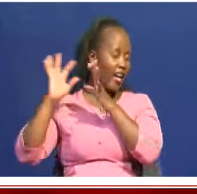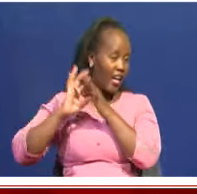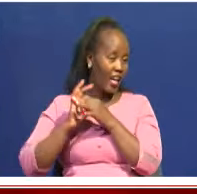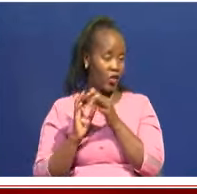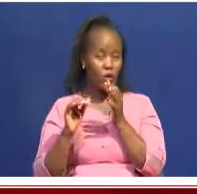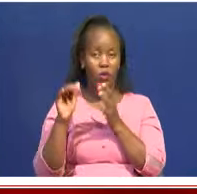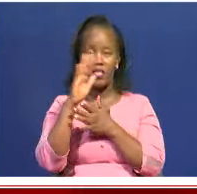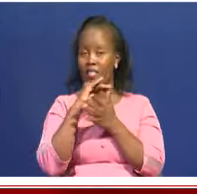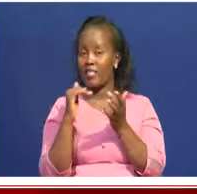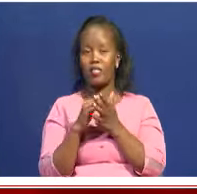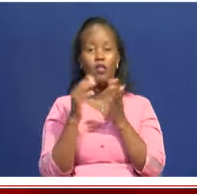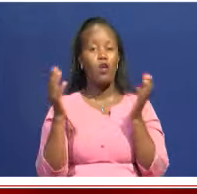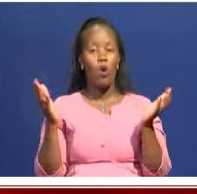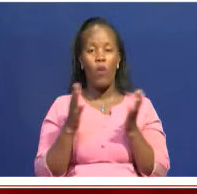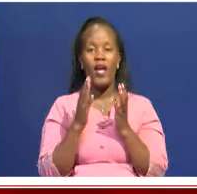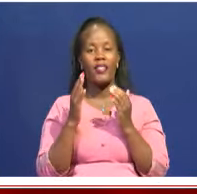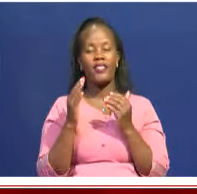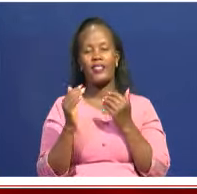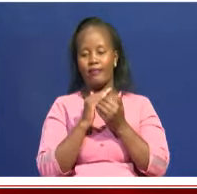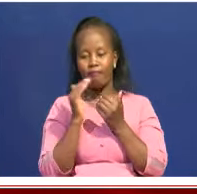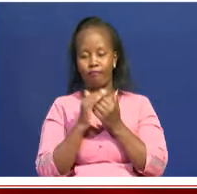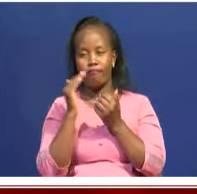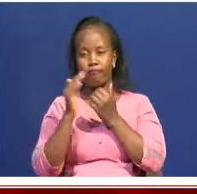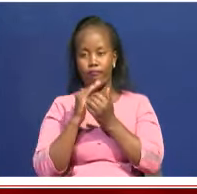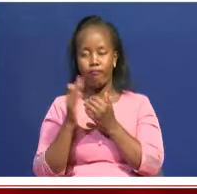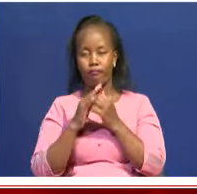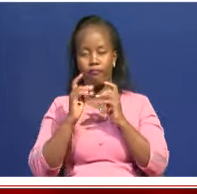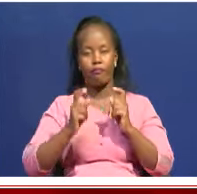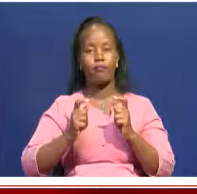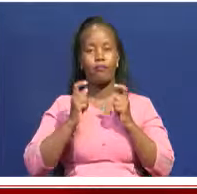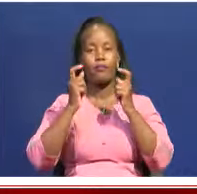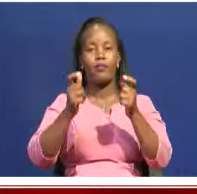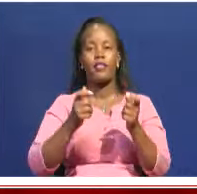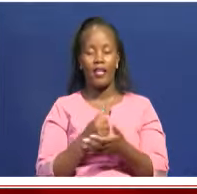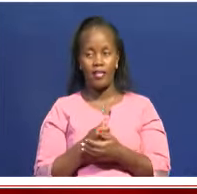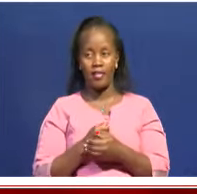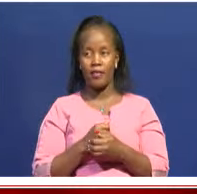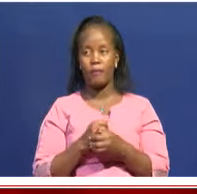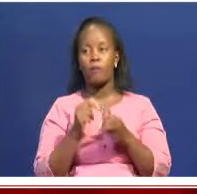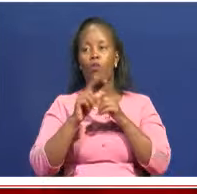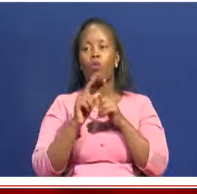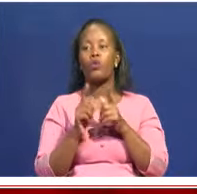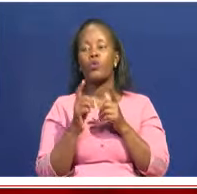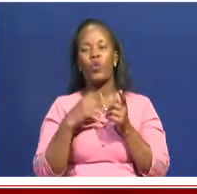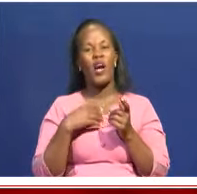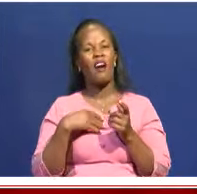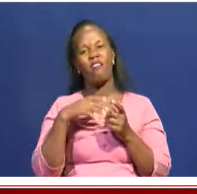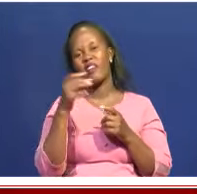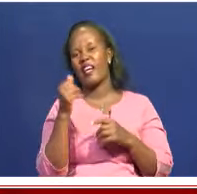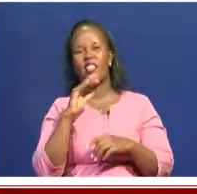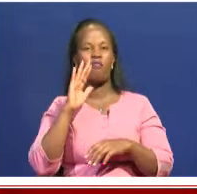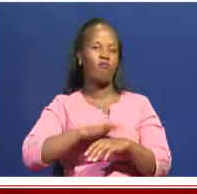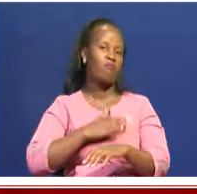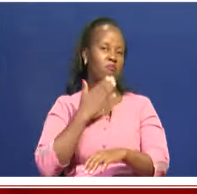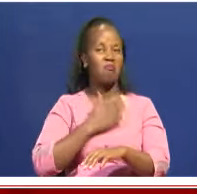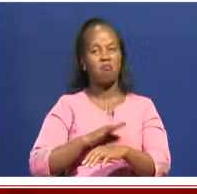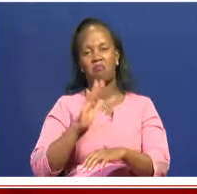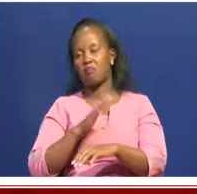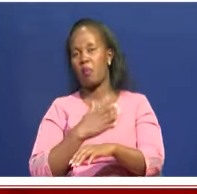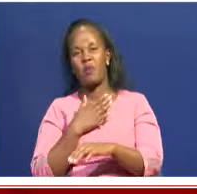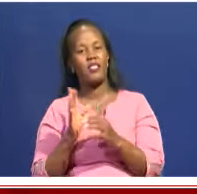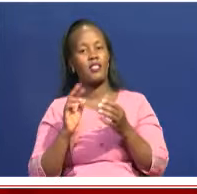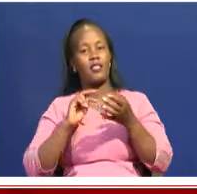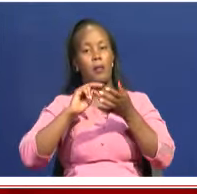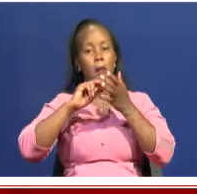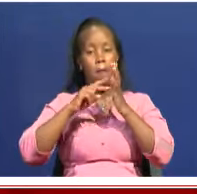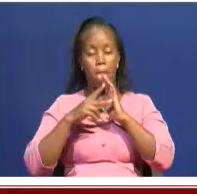arts and talents are nurtured. We also have the PPMC, which deals with music. So under culture, culture